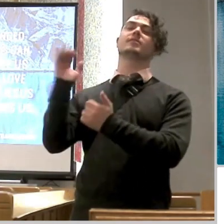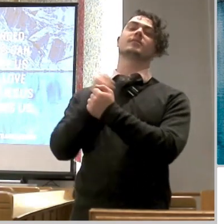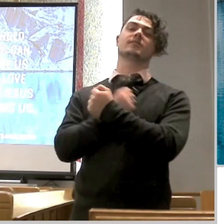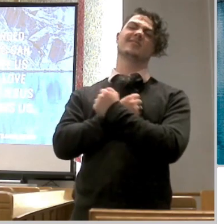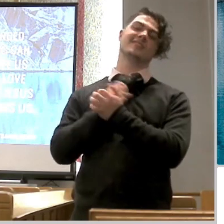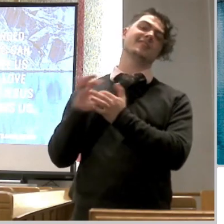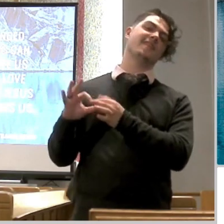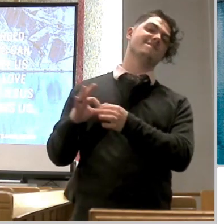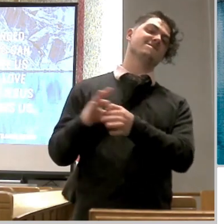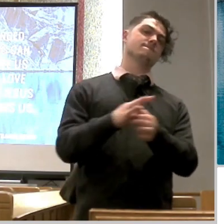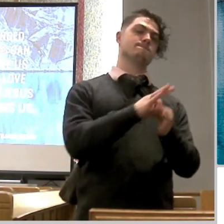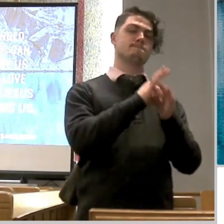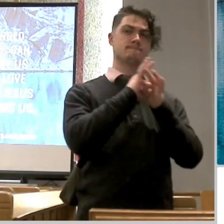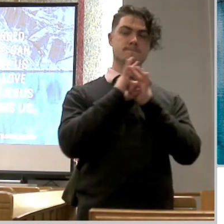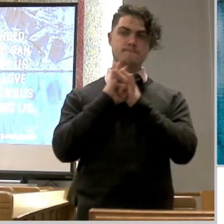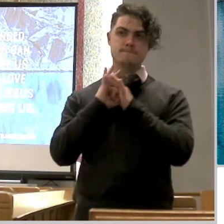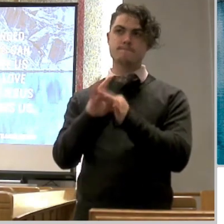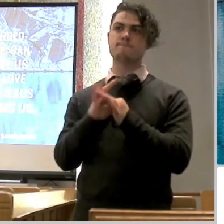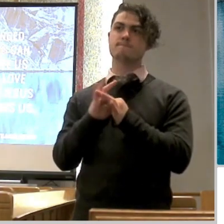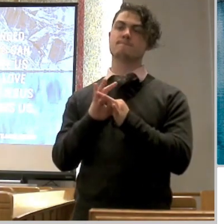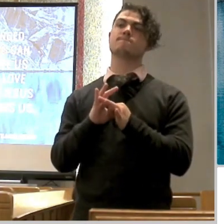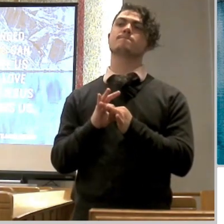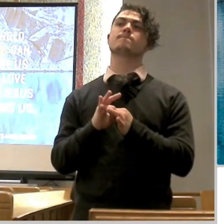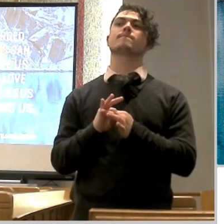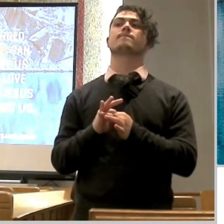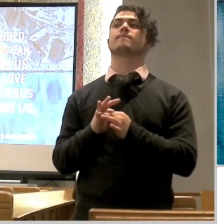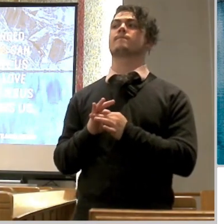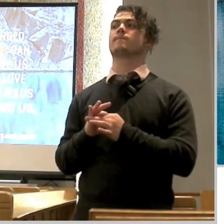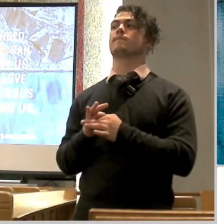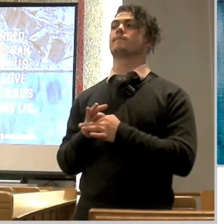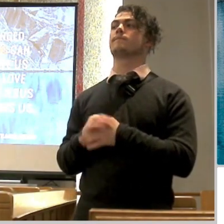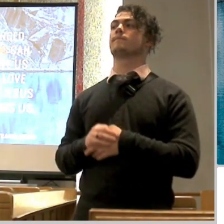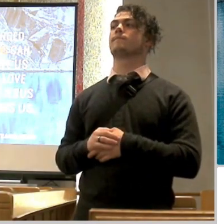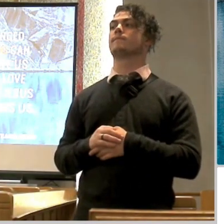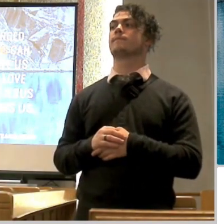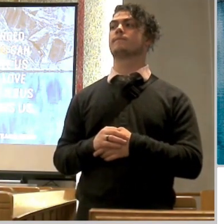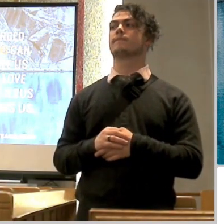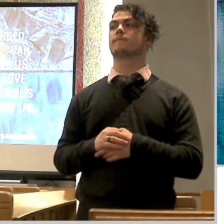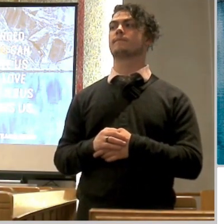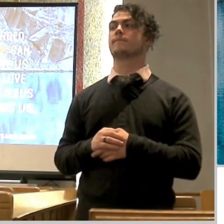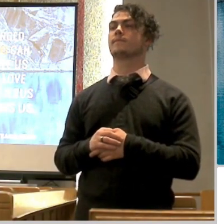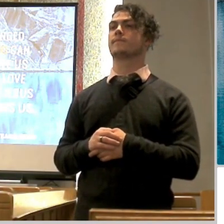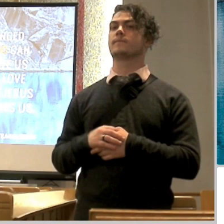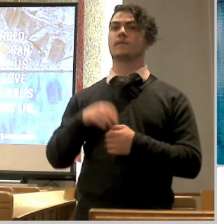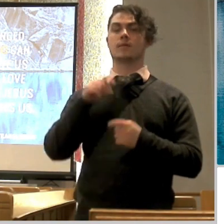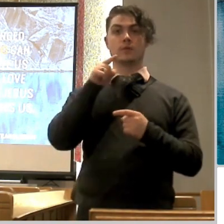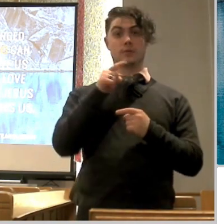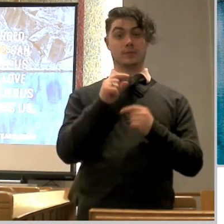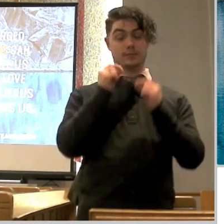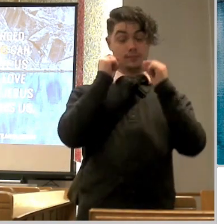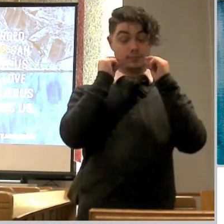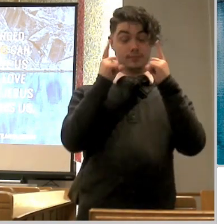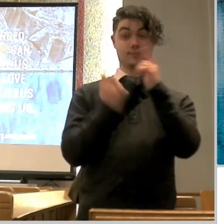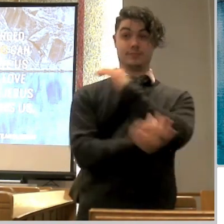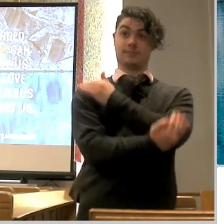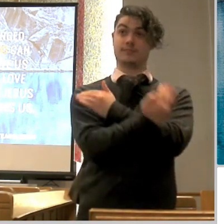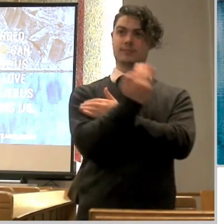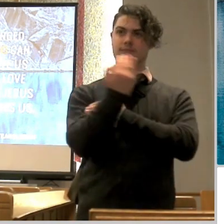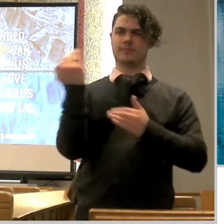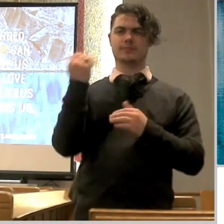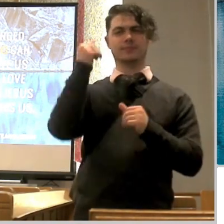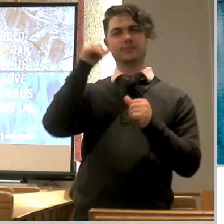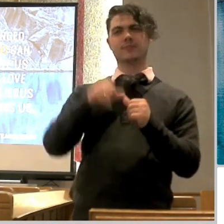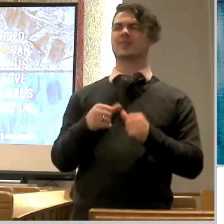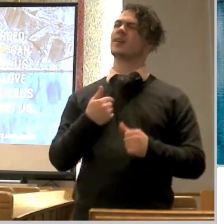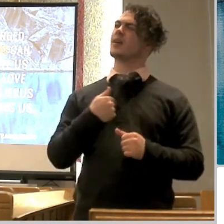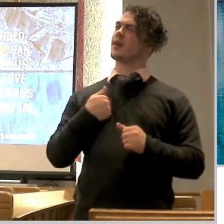right along with saying that you're wonderful along with saying you're marvelous you need to also be reminded that whatever is going on